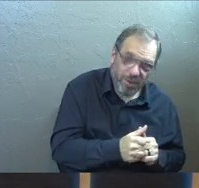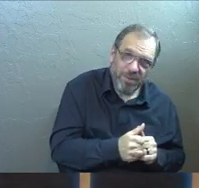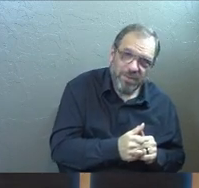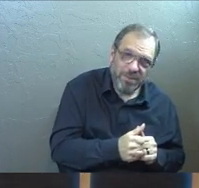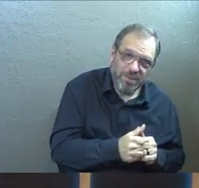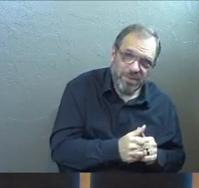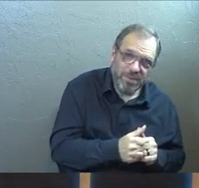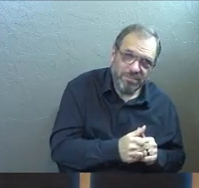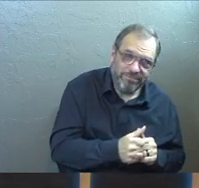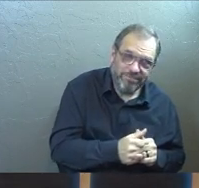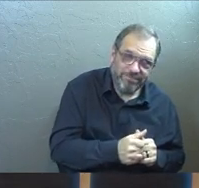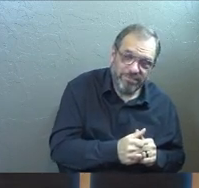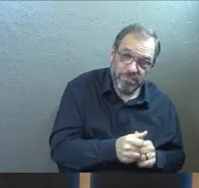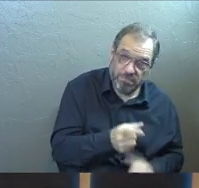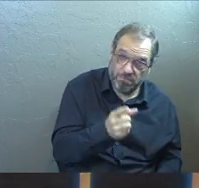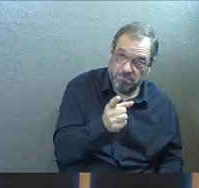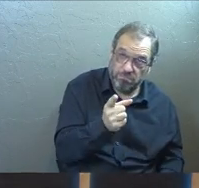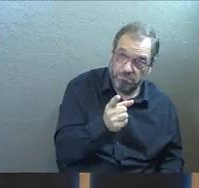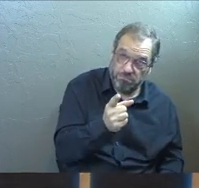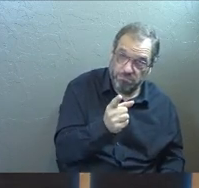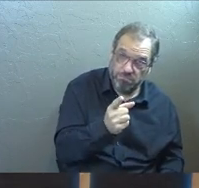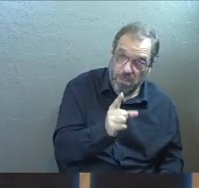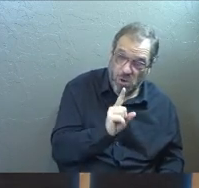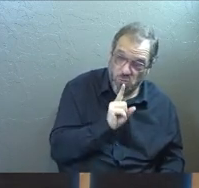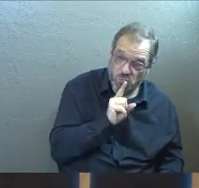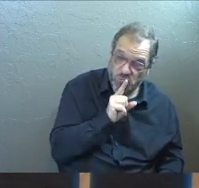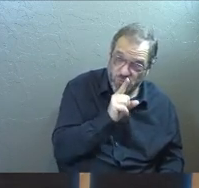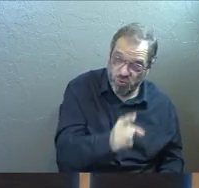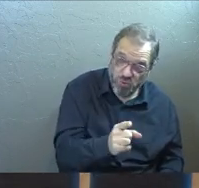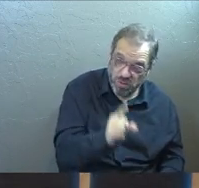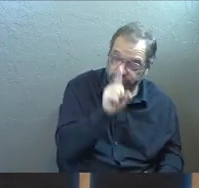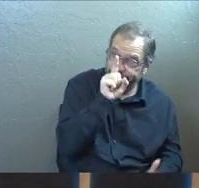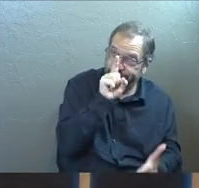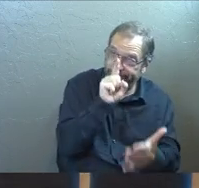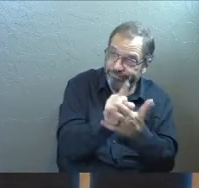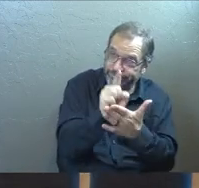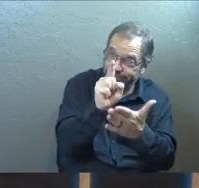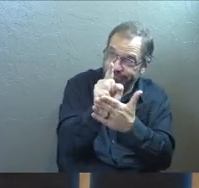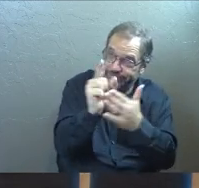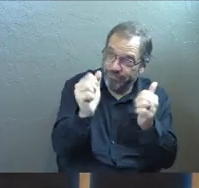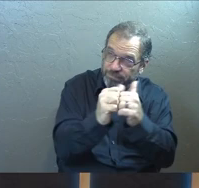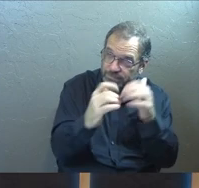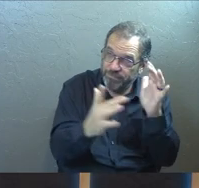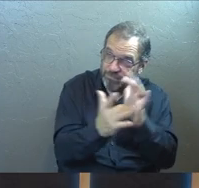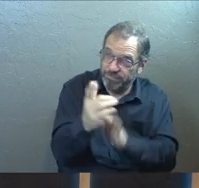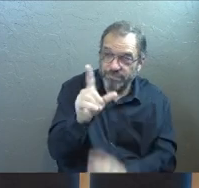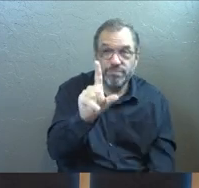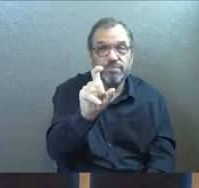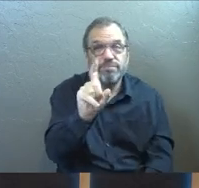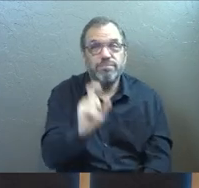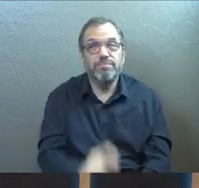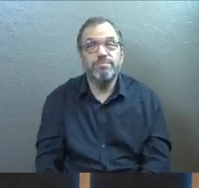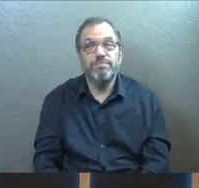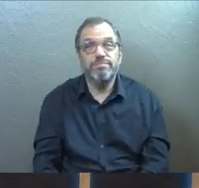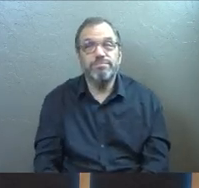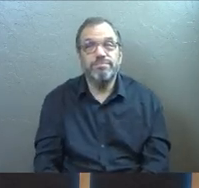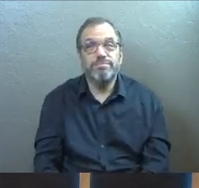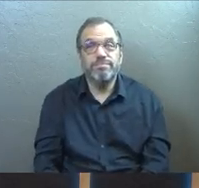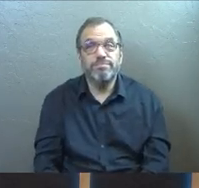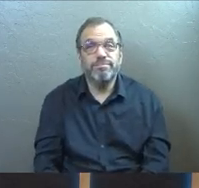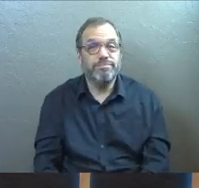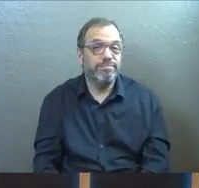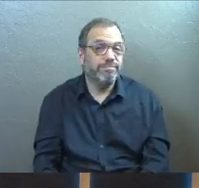inescapable. Are you authentically in love with Jesus Christ or no? And